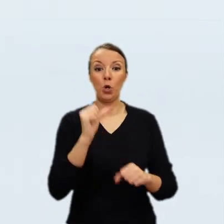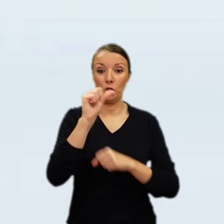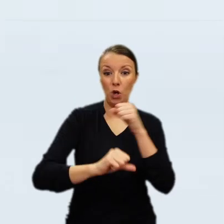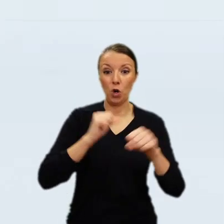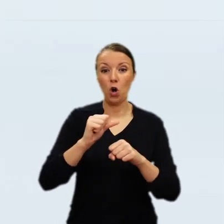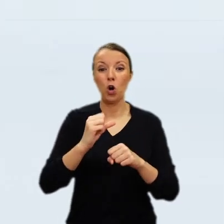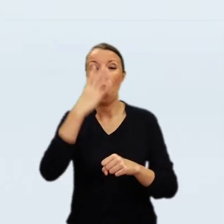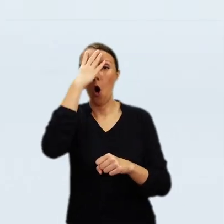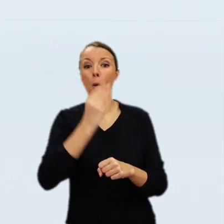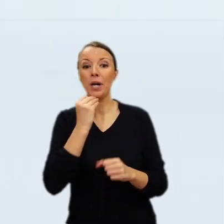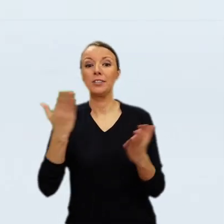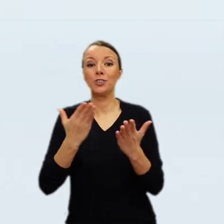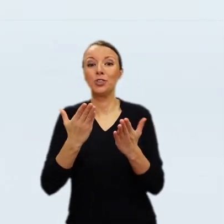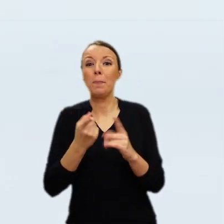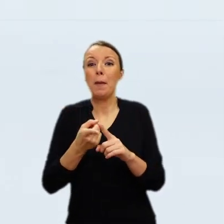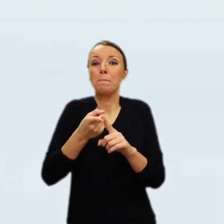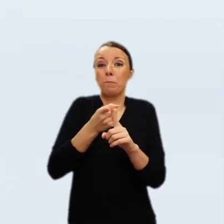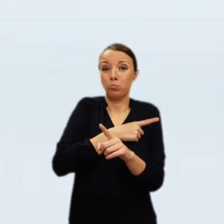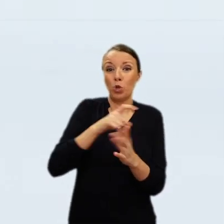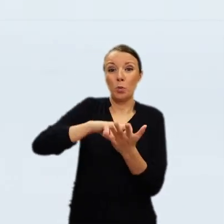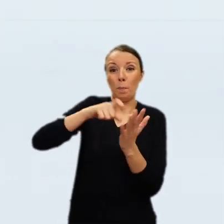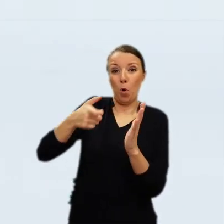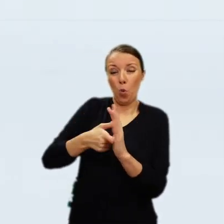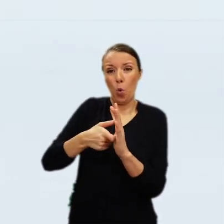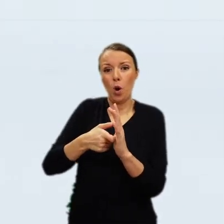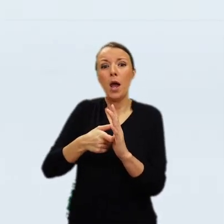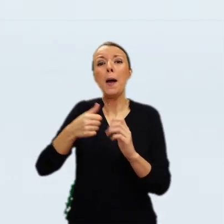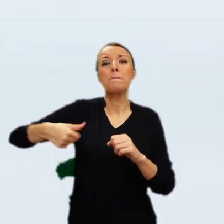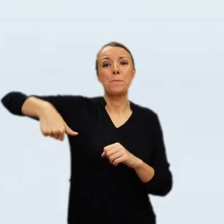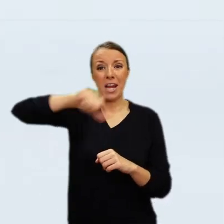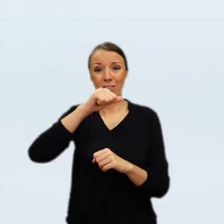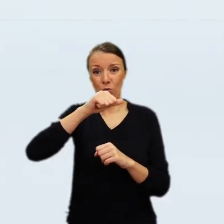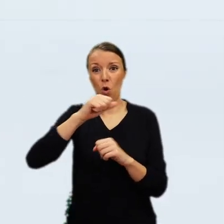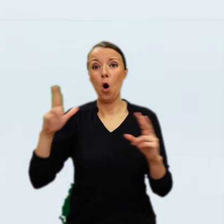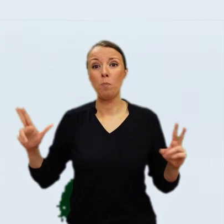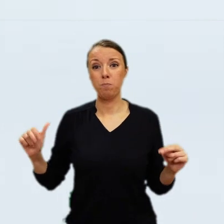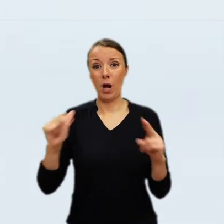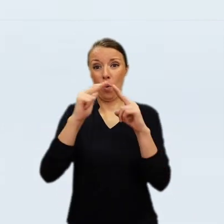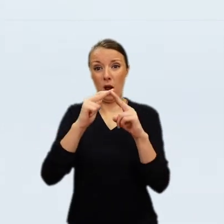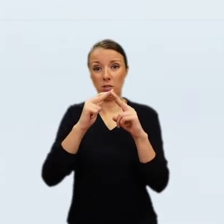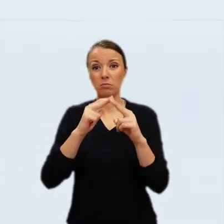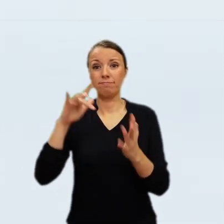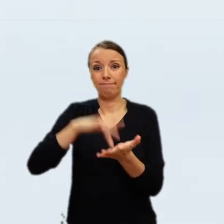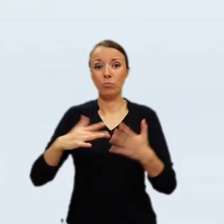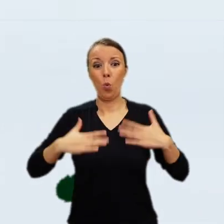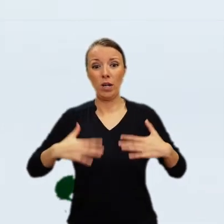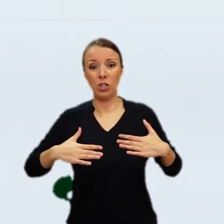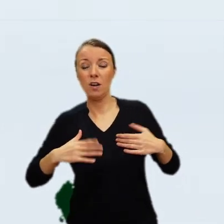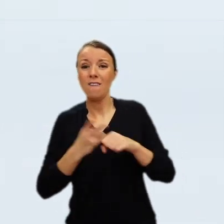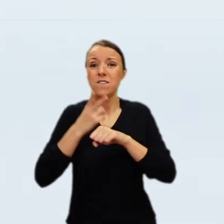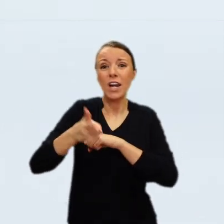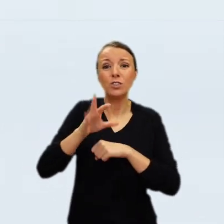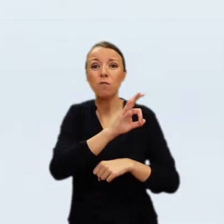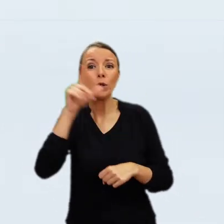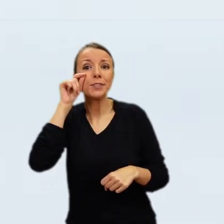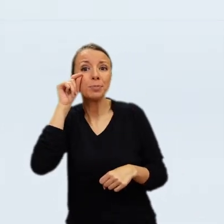to follow the king in Rome, in theory, and then to Grodno, and the Polish writer was on those lists. On the 16th of